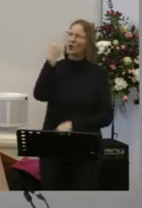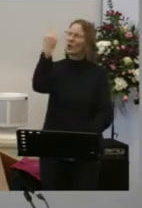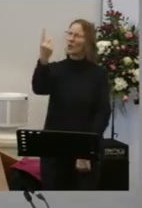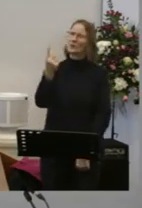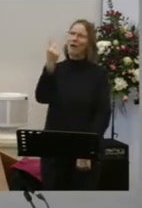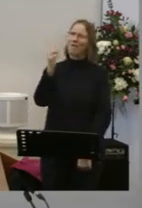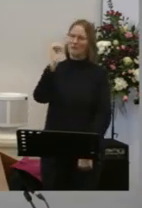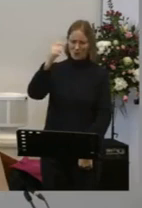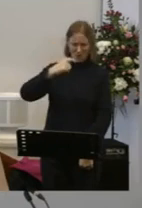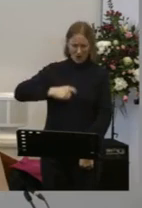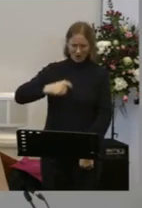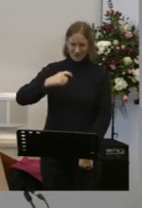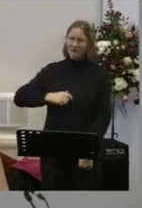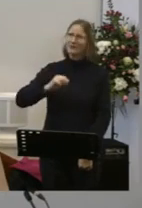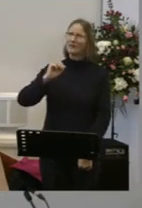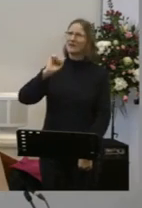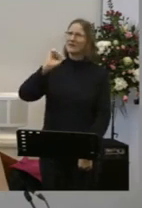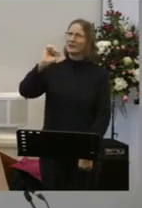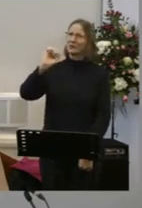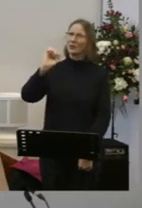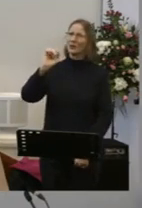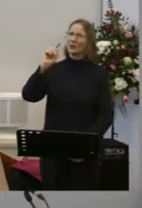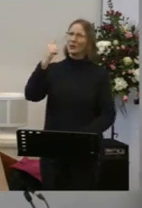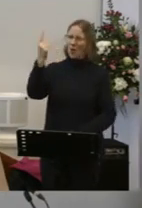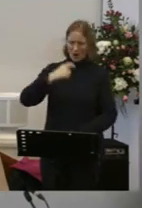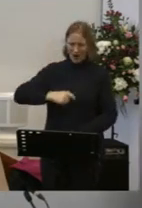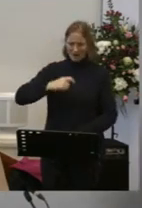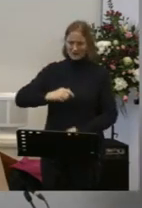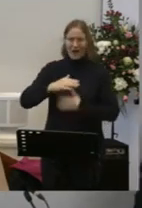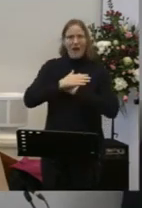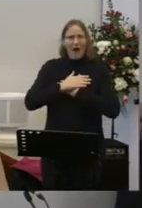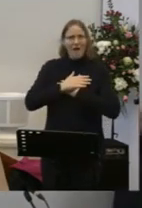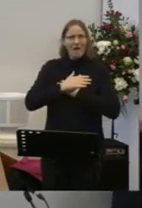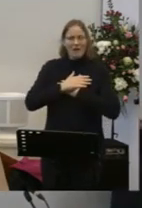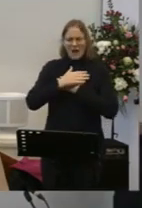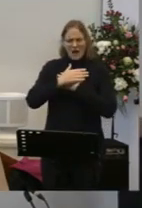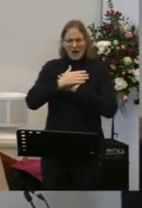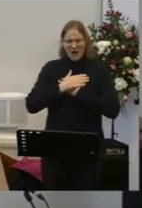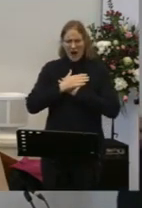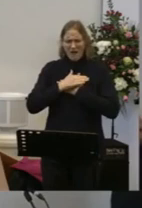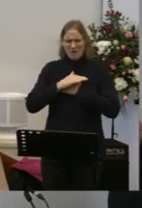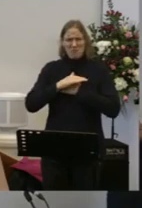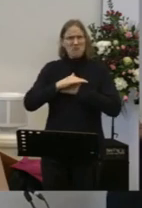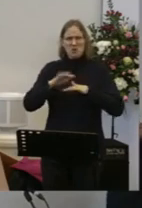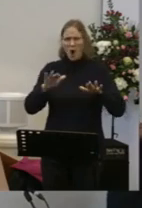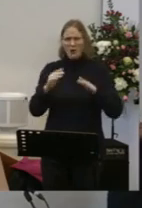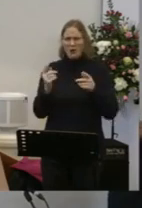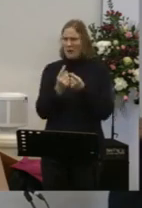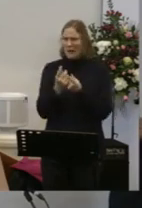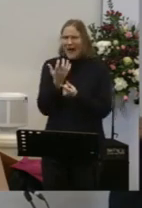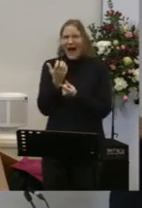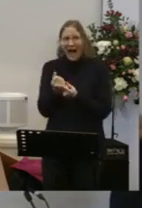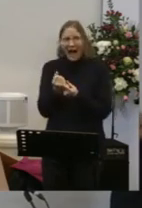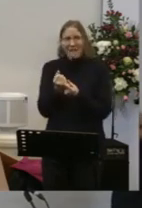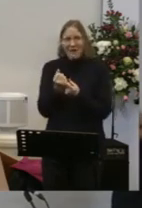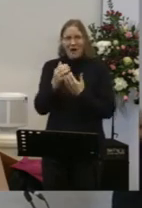We thank you that you are love Love isn't something you have It isn't something you possess It is something that you are